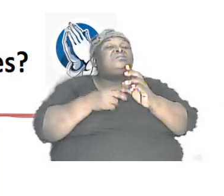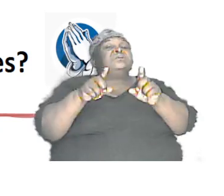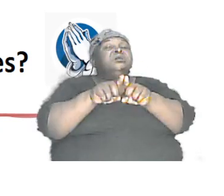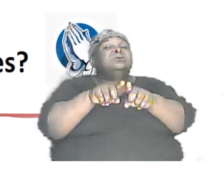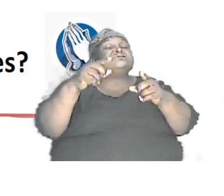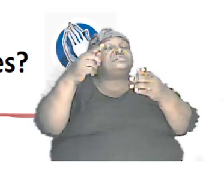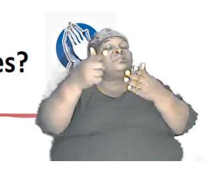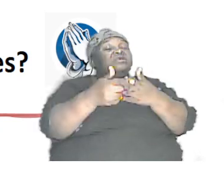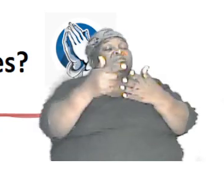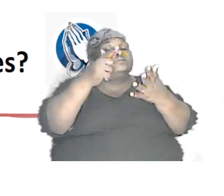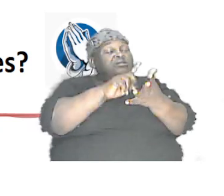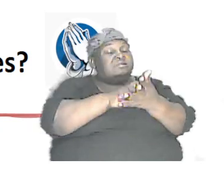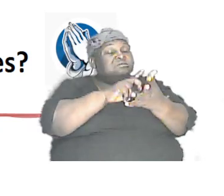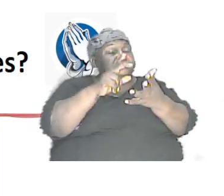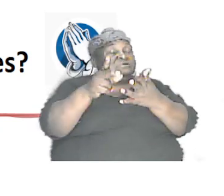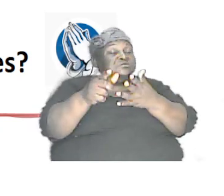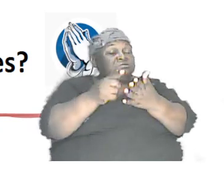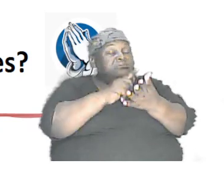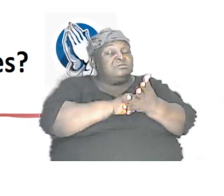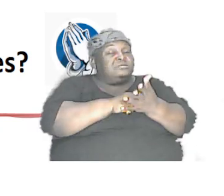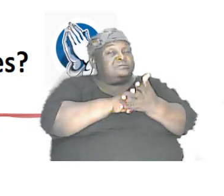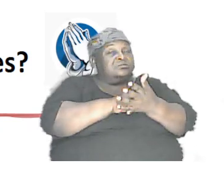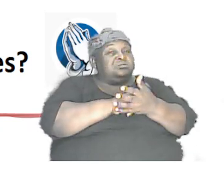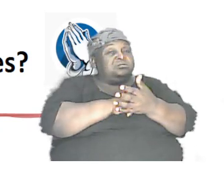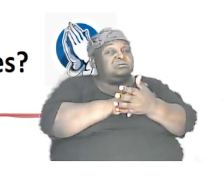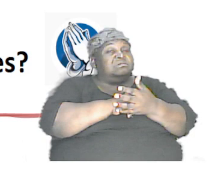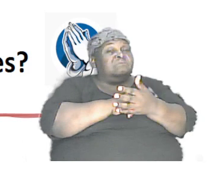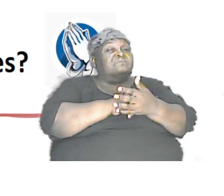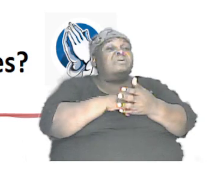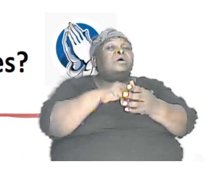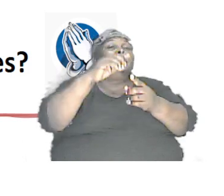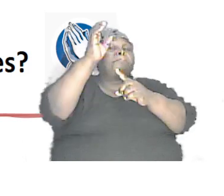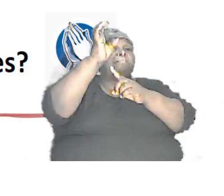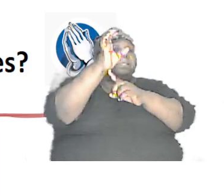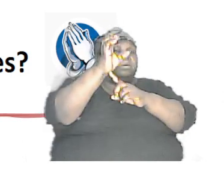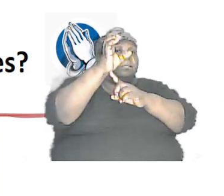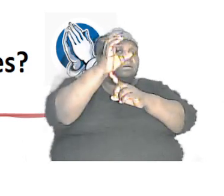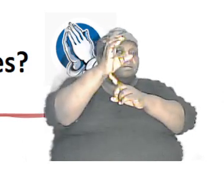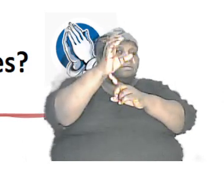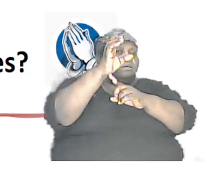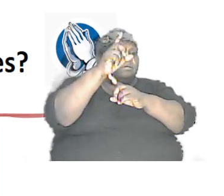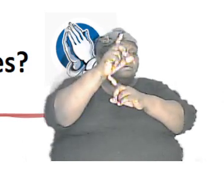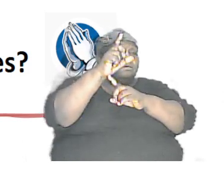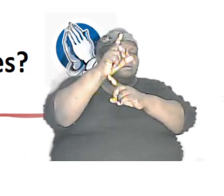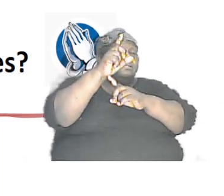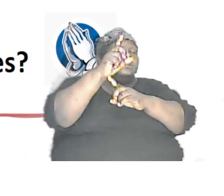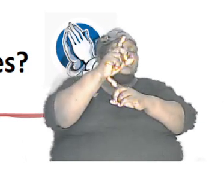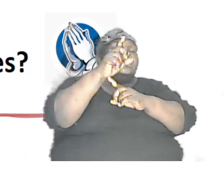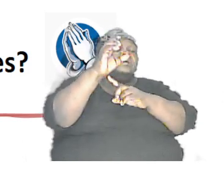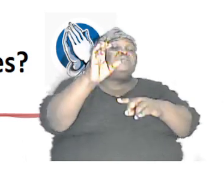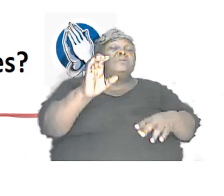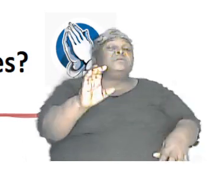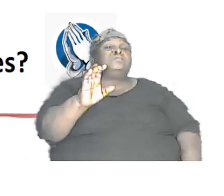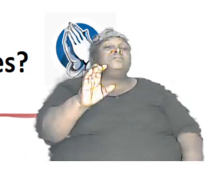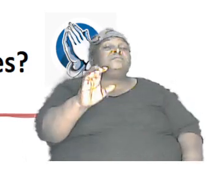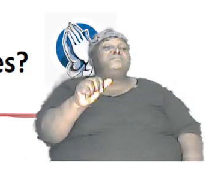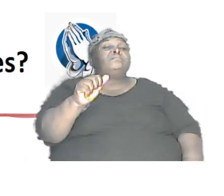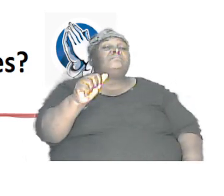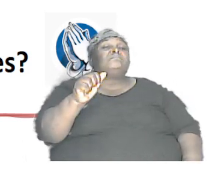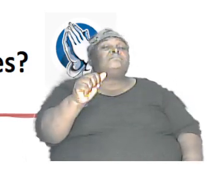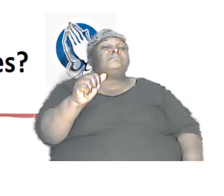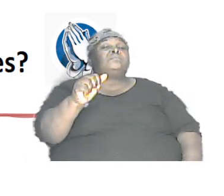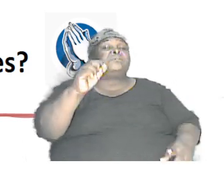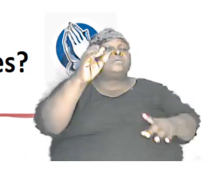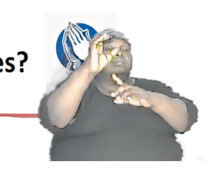and then these letters you have a capital letter and you have a common letter and